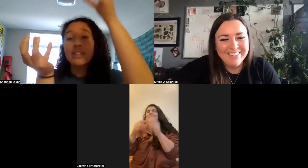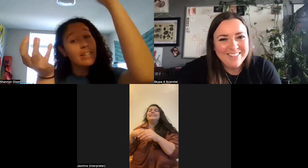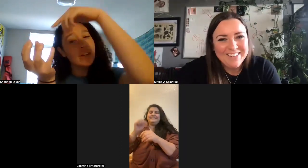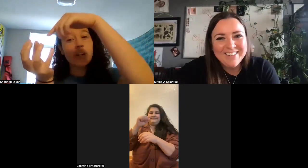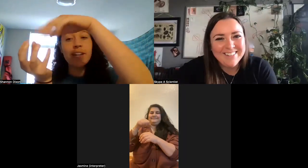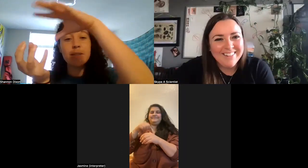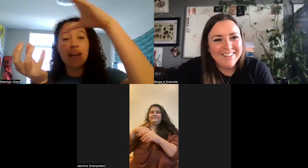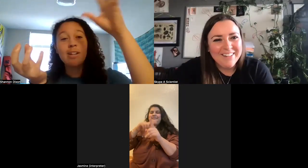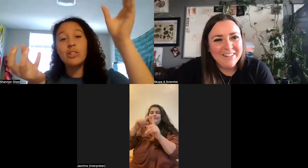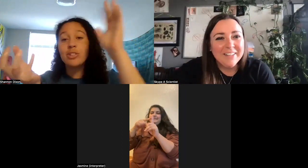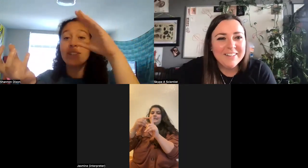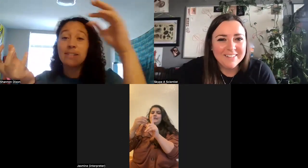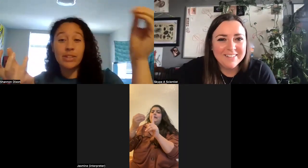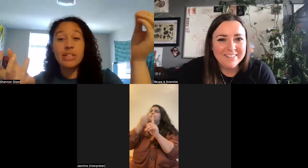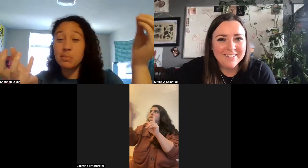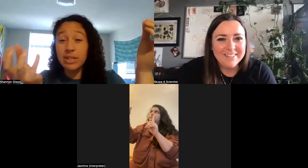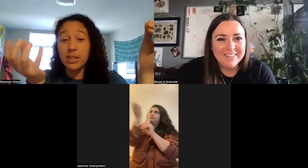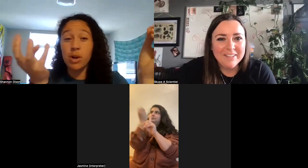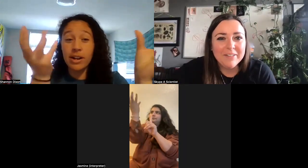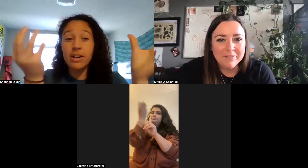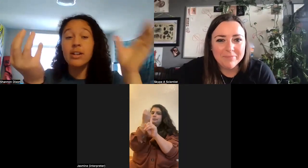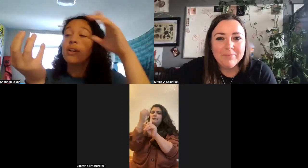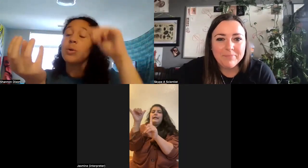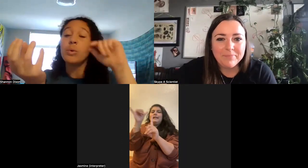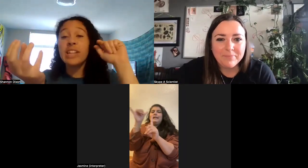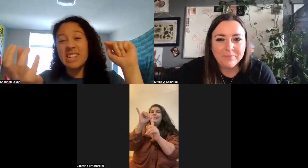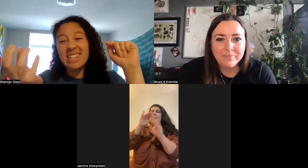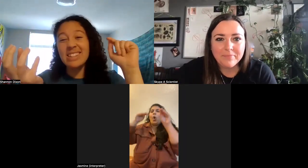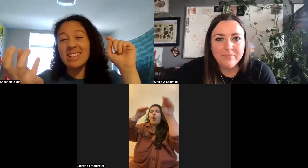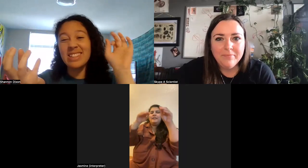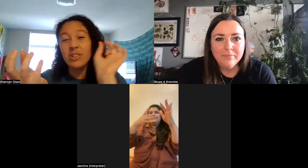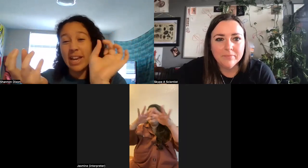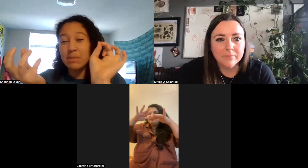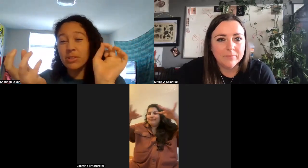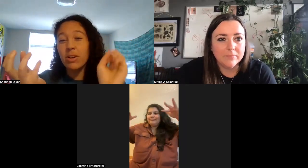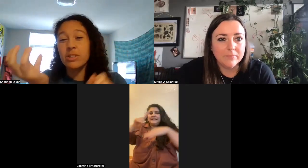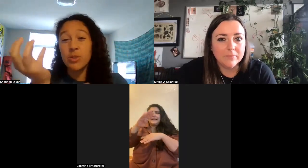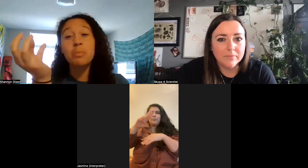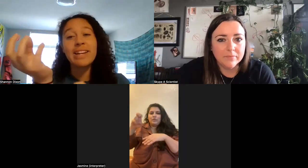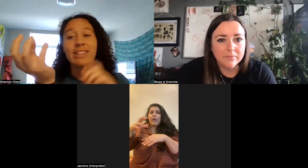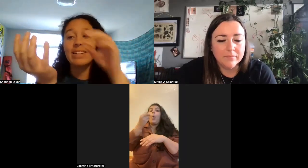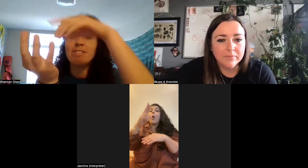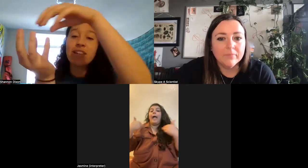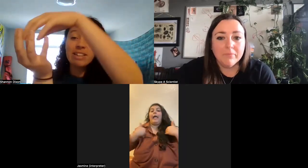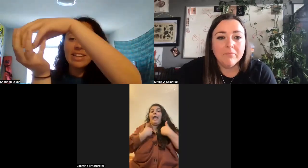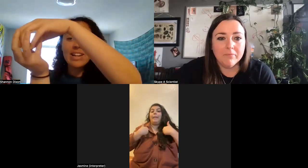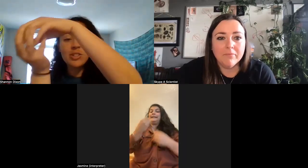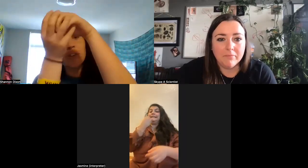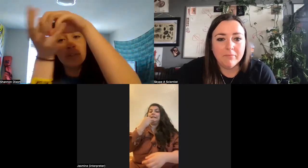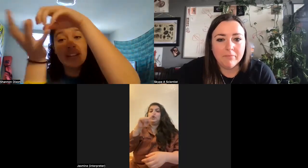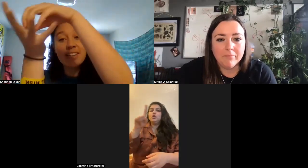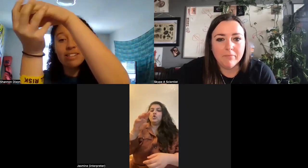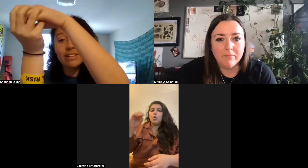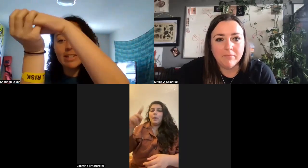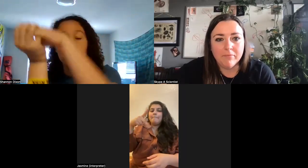can get particulate organic matter, which is just like floating debris in the water, or they eat these little animals called zooplankton. And so they can like